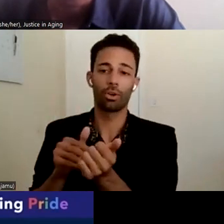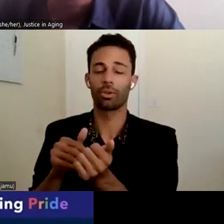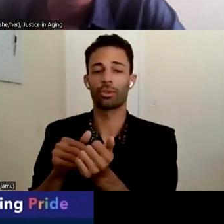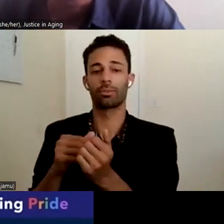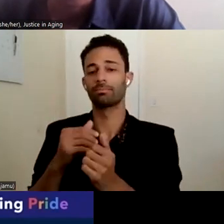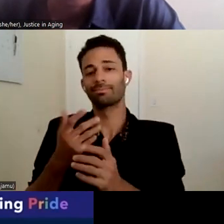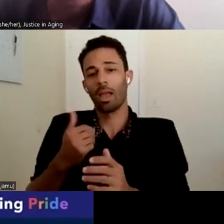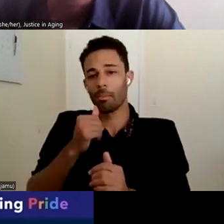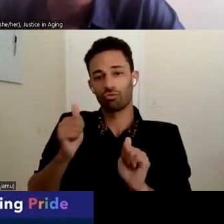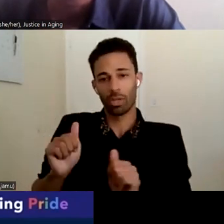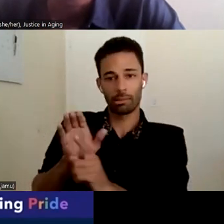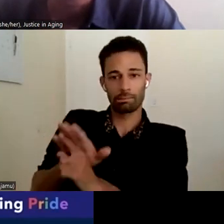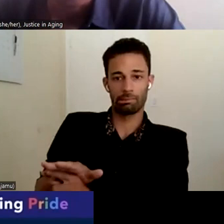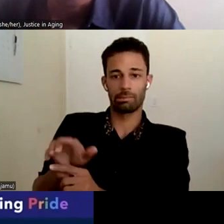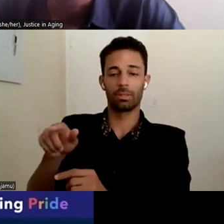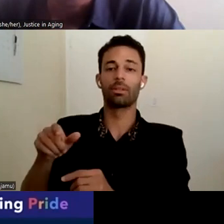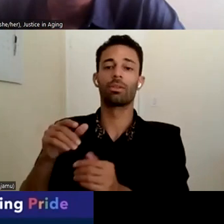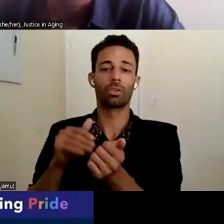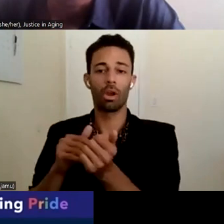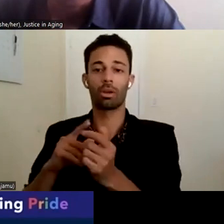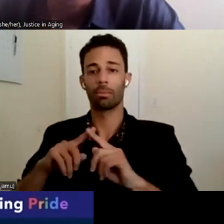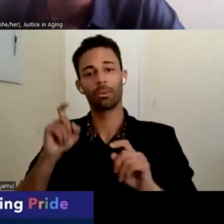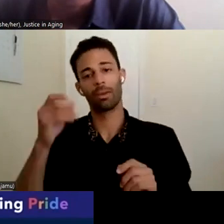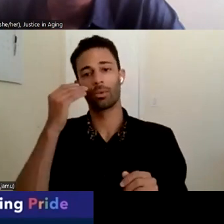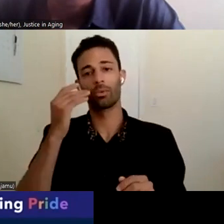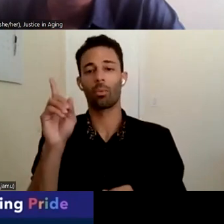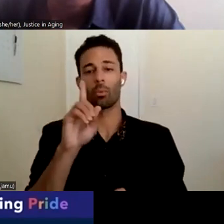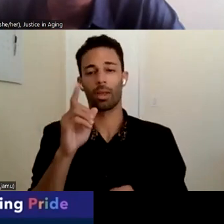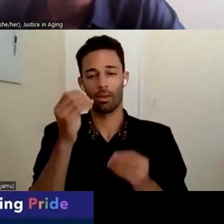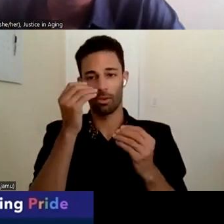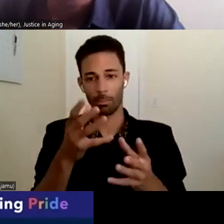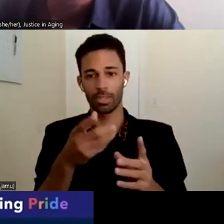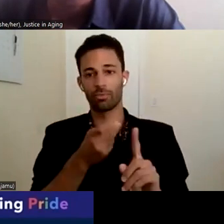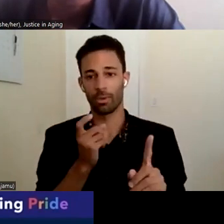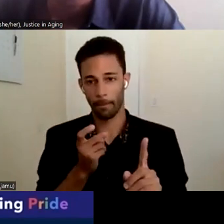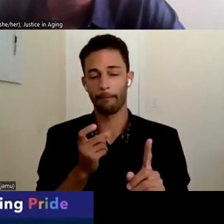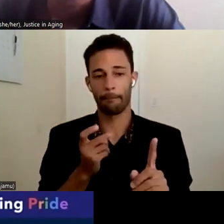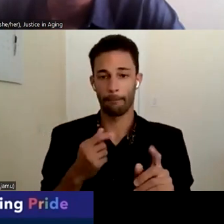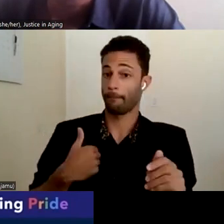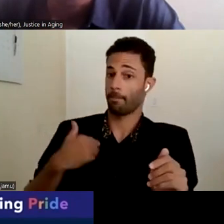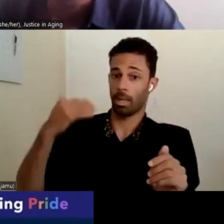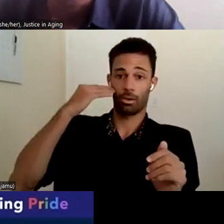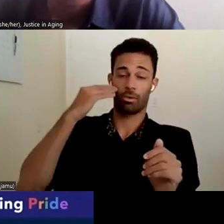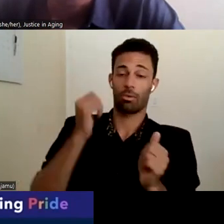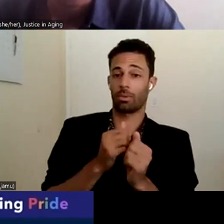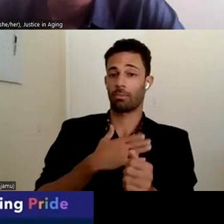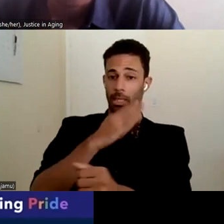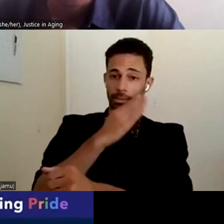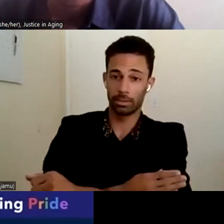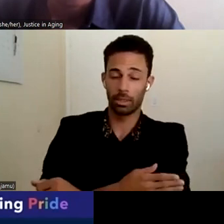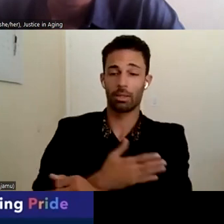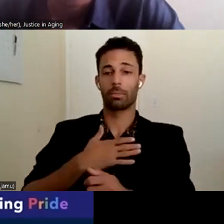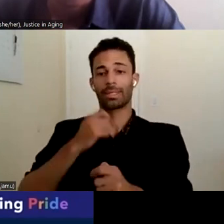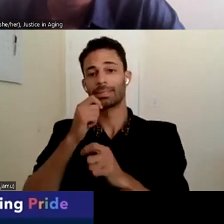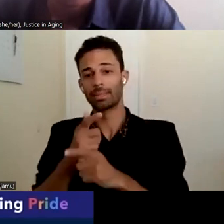down. But we got to know who is giving this information because I know with my own son, with my sister and, and